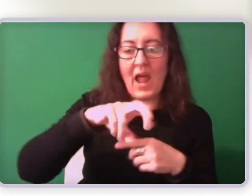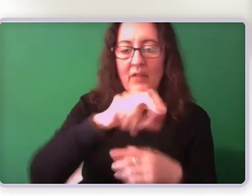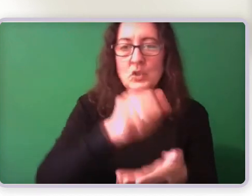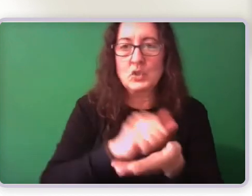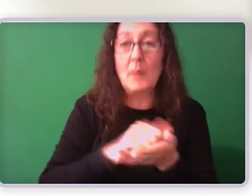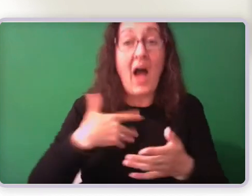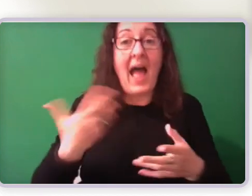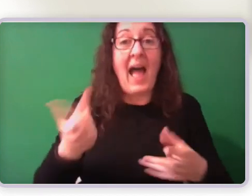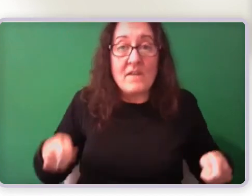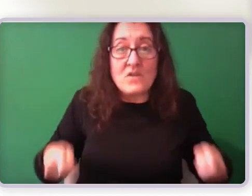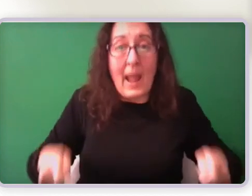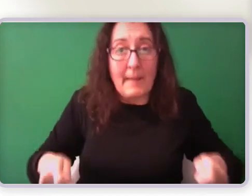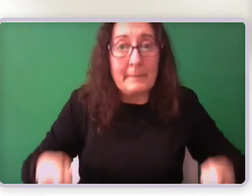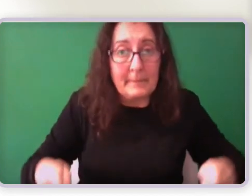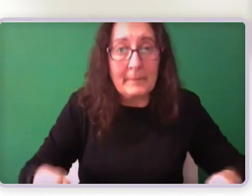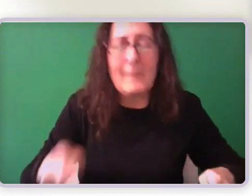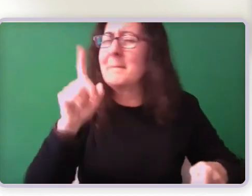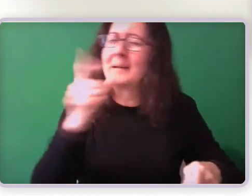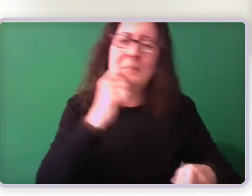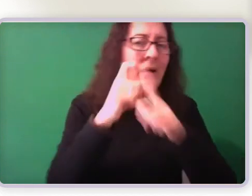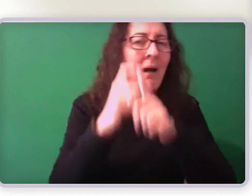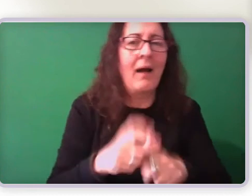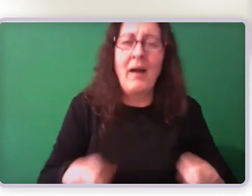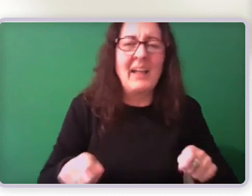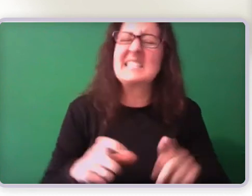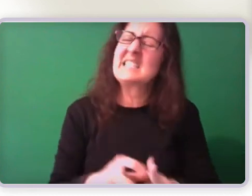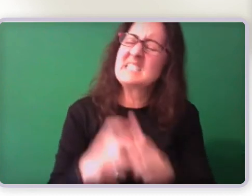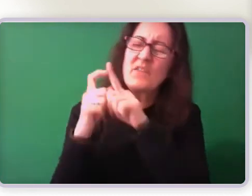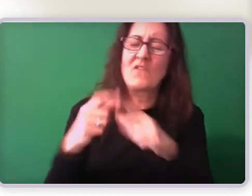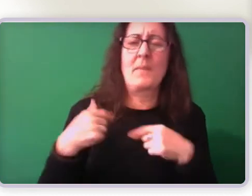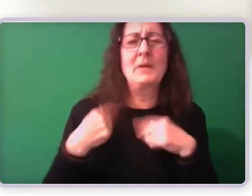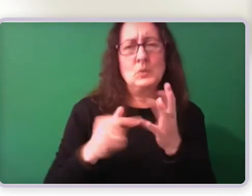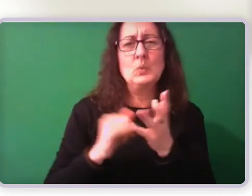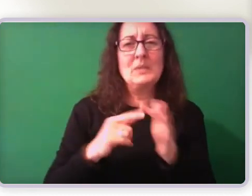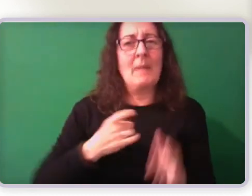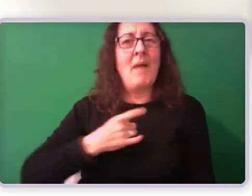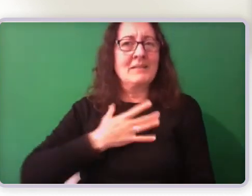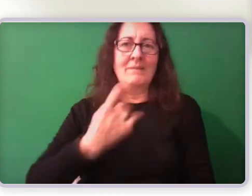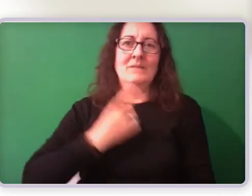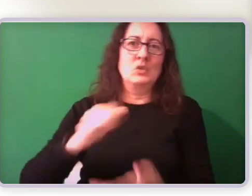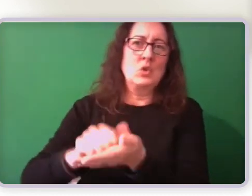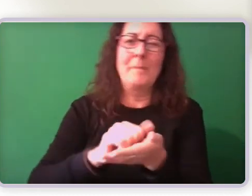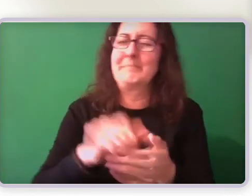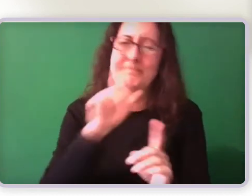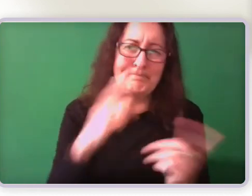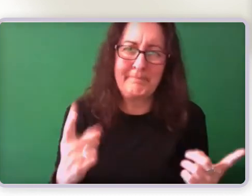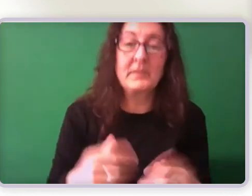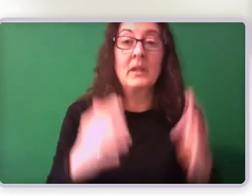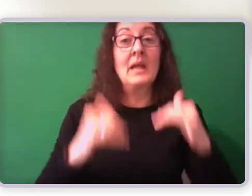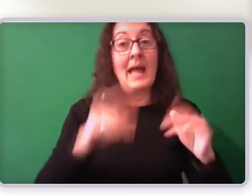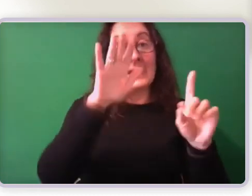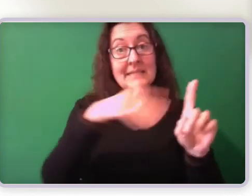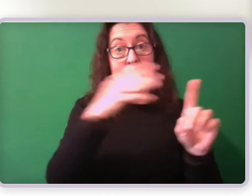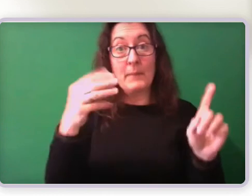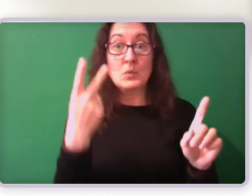difficult to use most of the time. In relation to table two upper limbs, I struggle to do up buttons. I